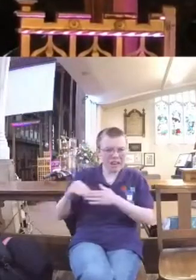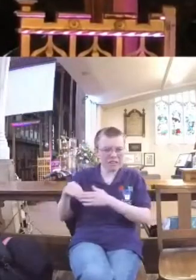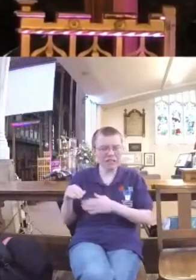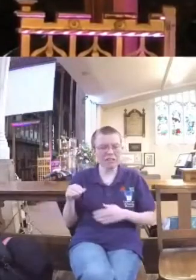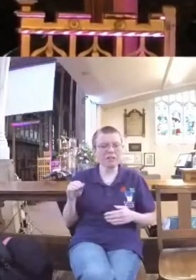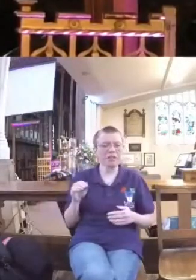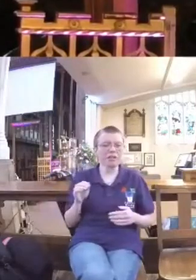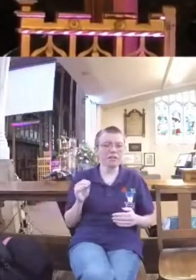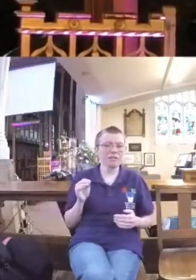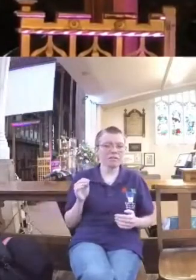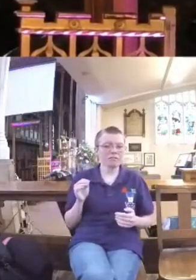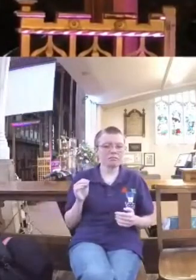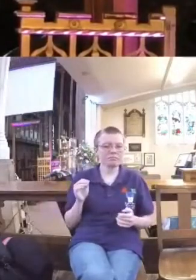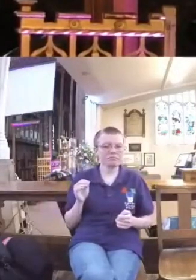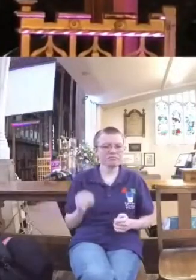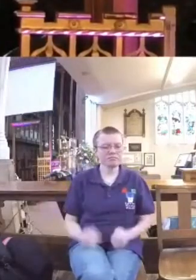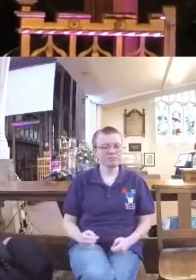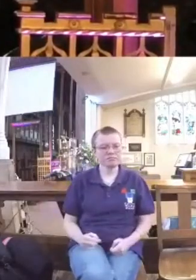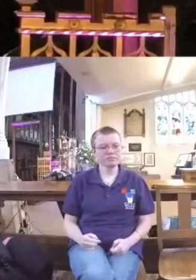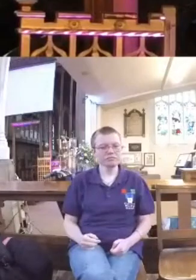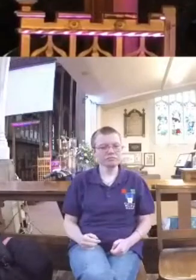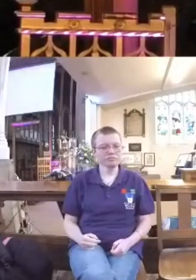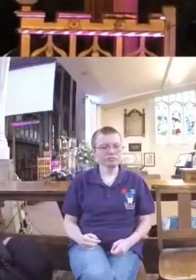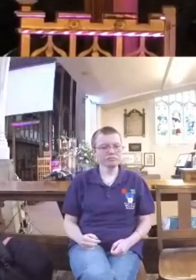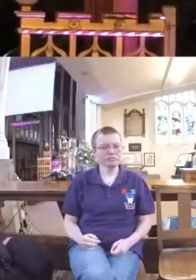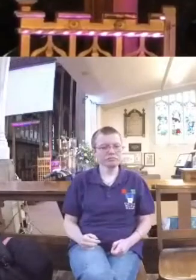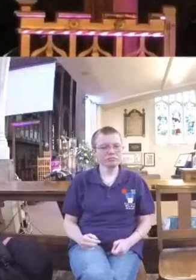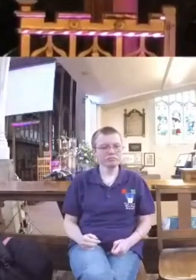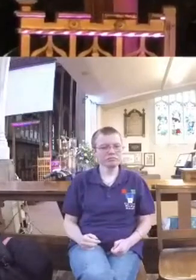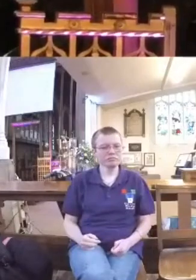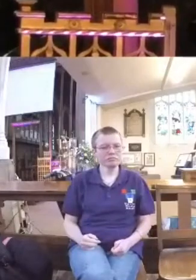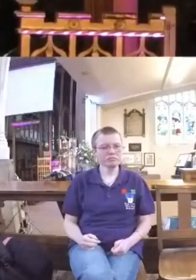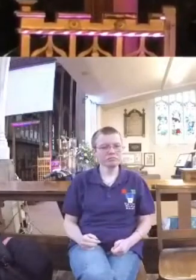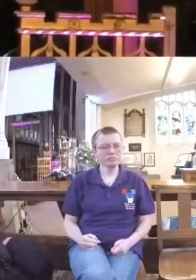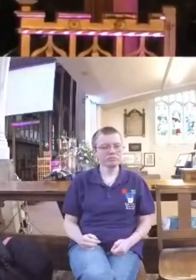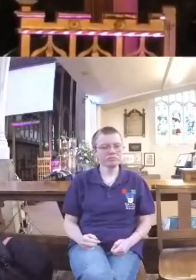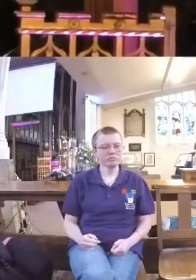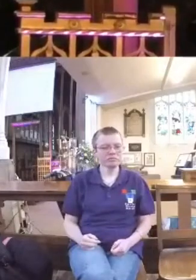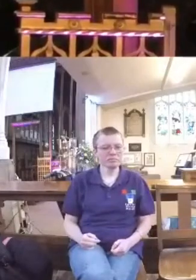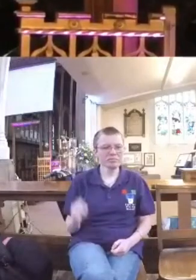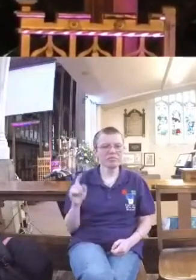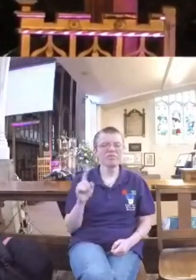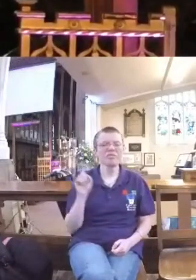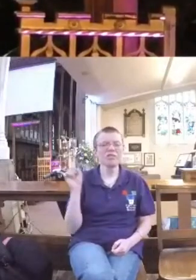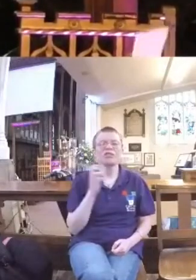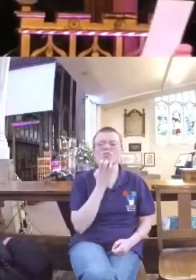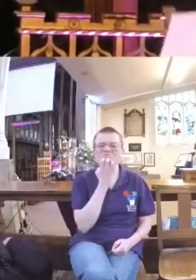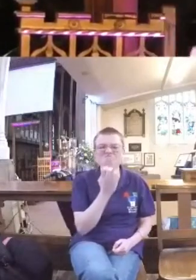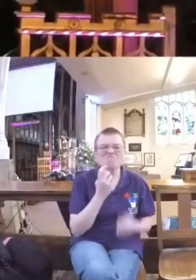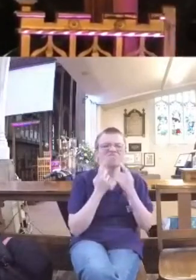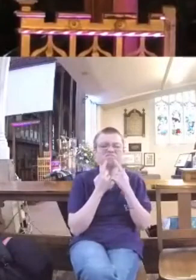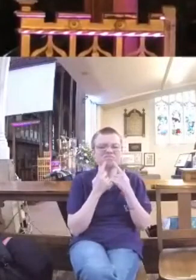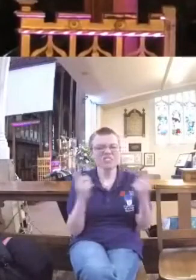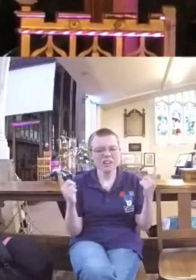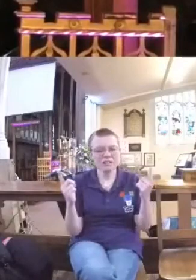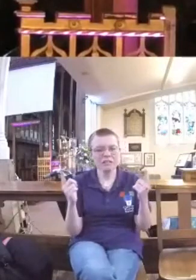quite a large section of it because I just, I think it really, really proves the point well. So this is what Moses said to the people of